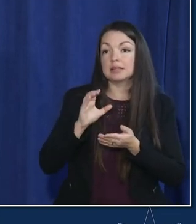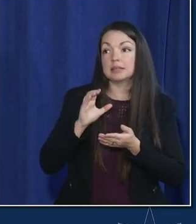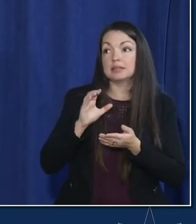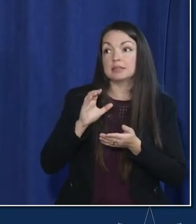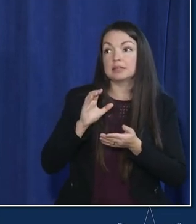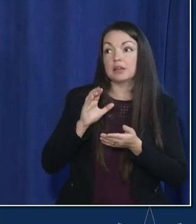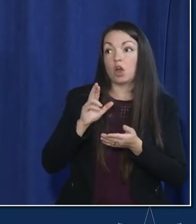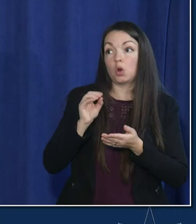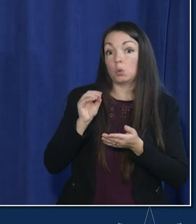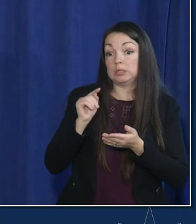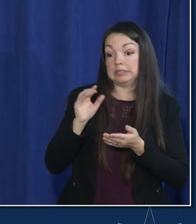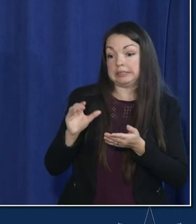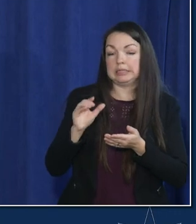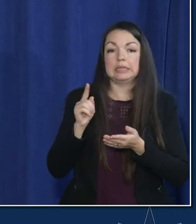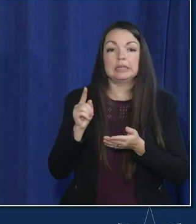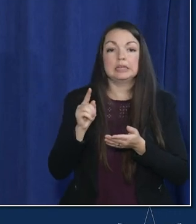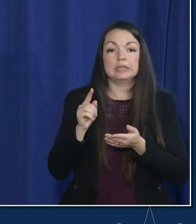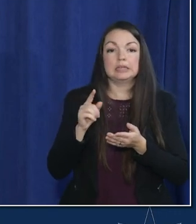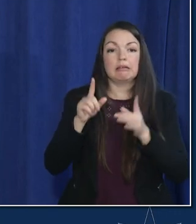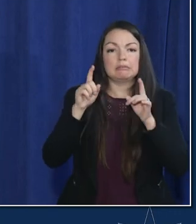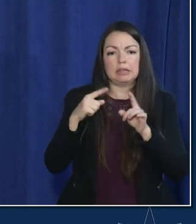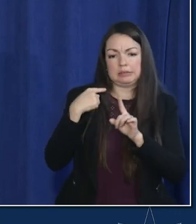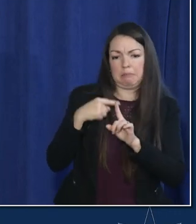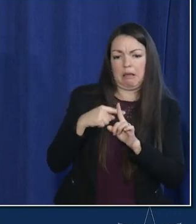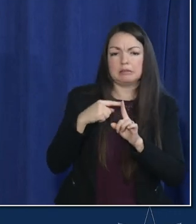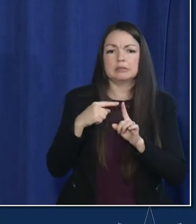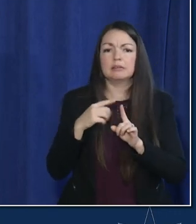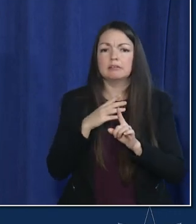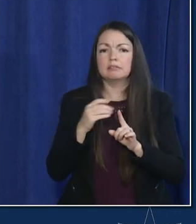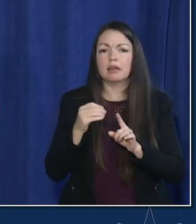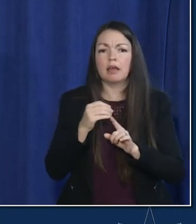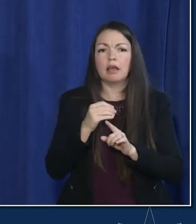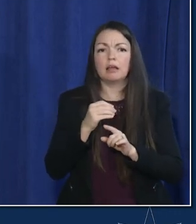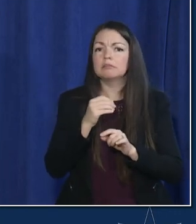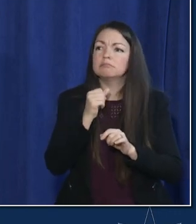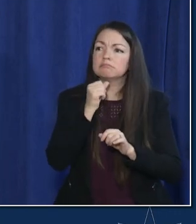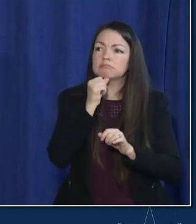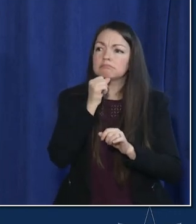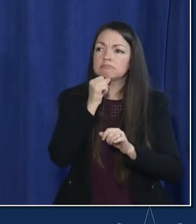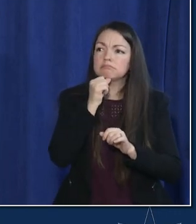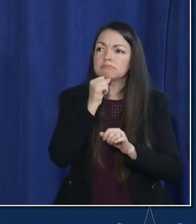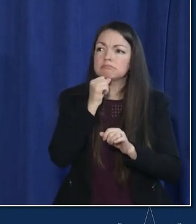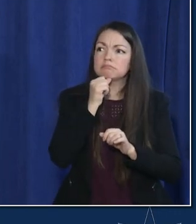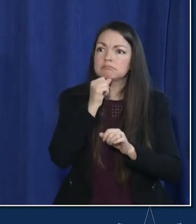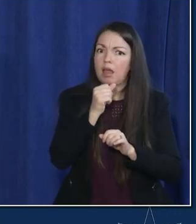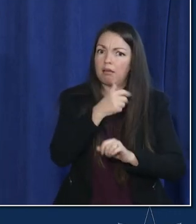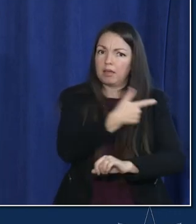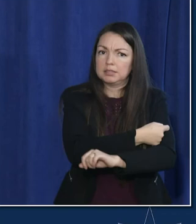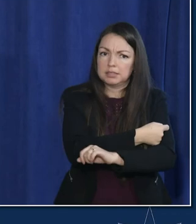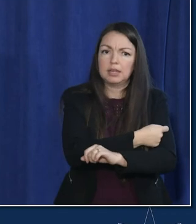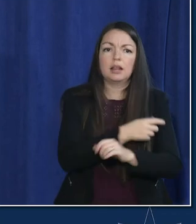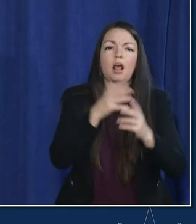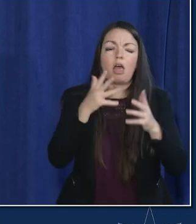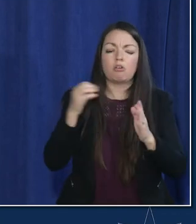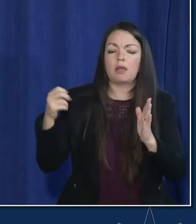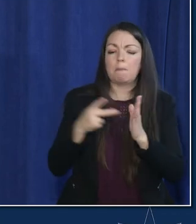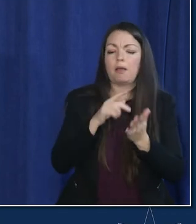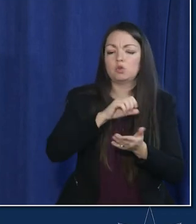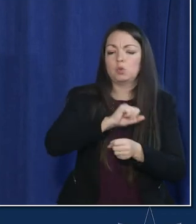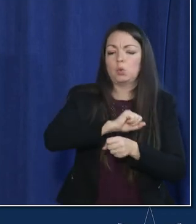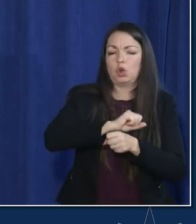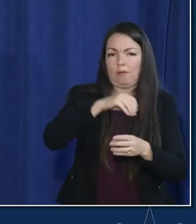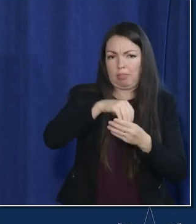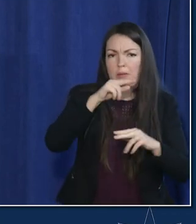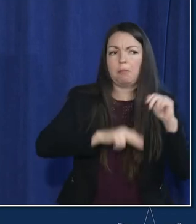covid after not being vaccinated and he's already back in the building are you able to confirm this what can you tell us about this report yeah